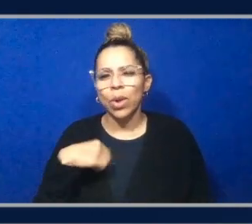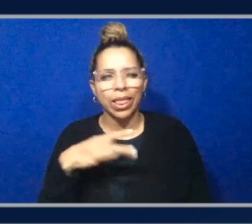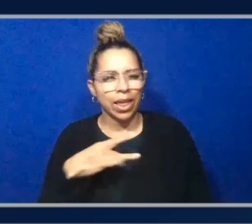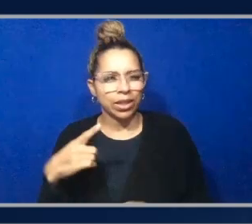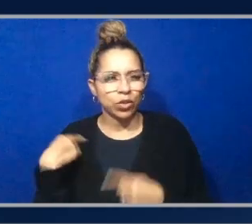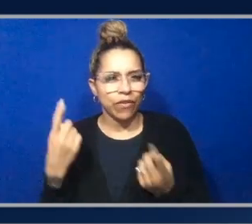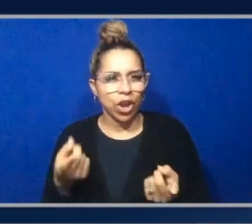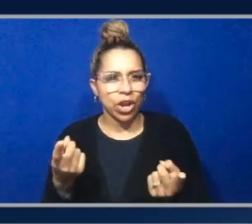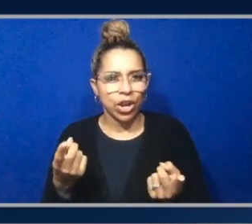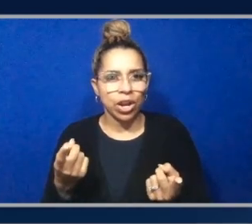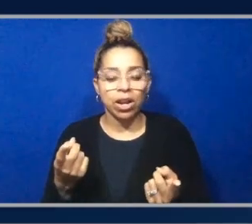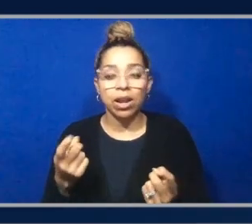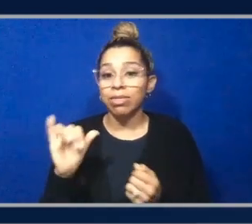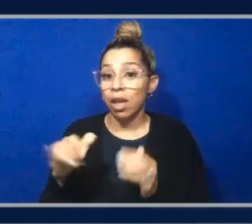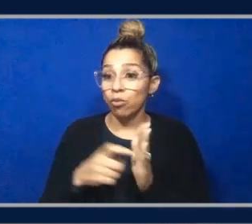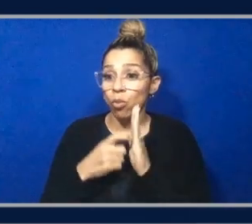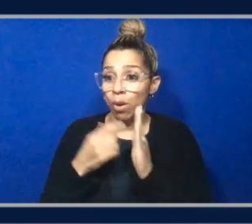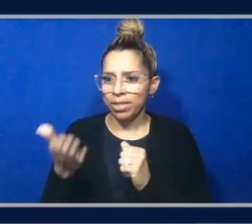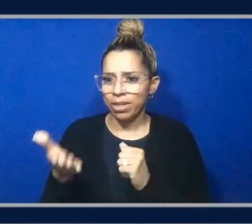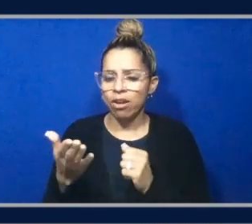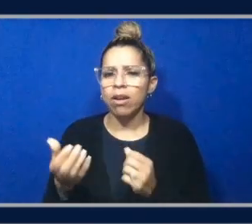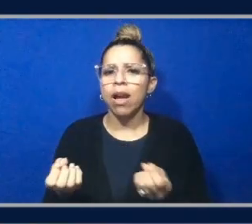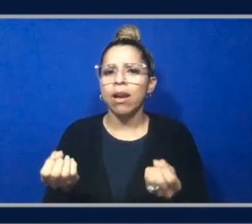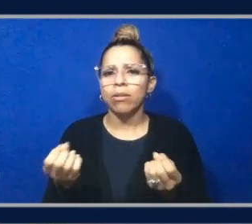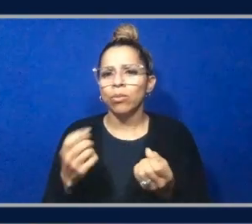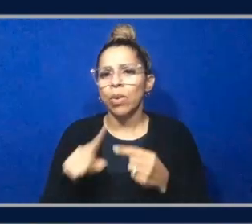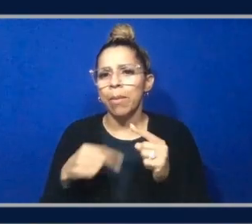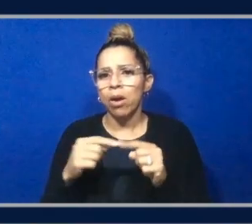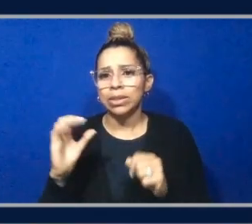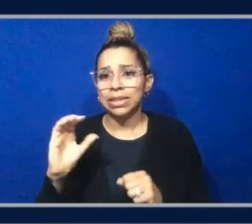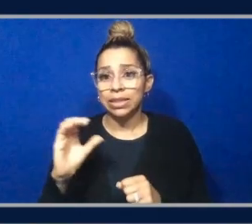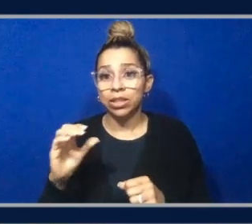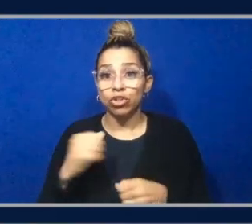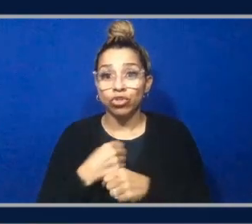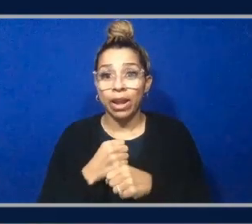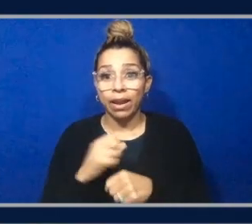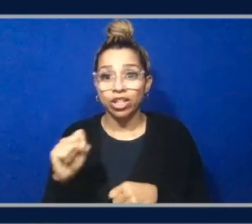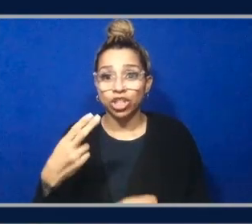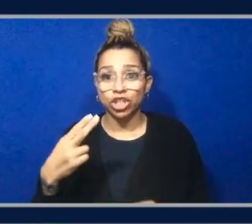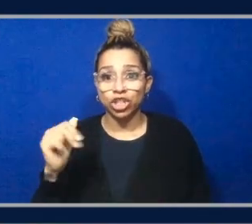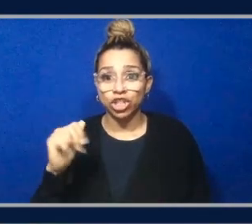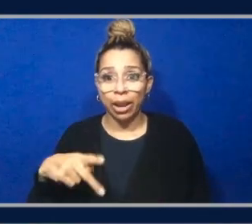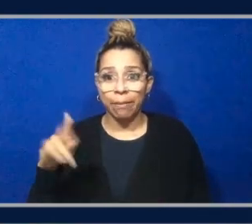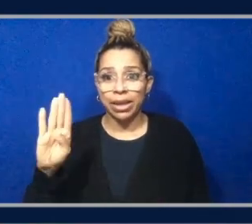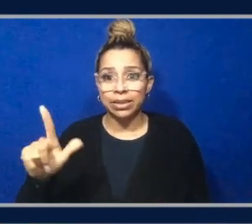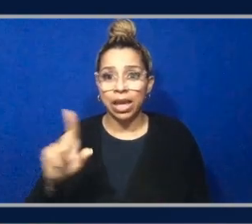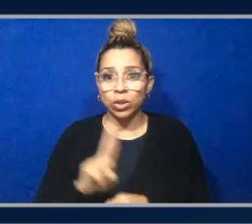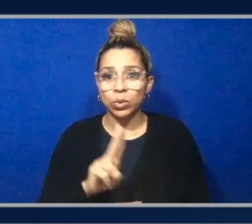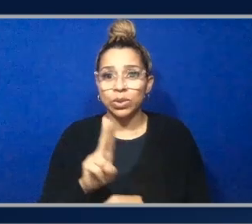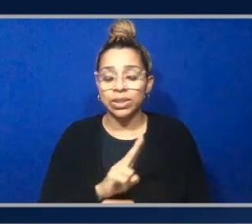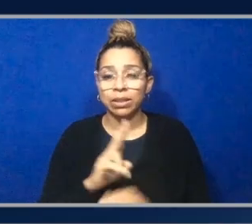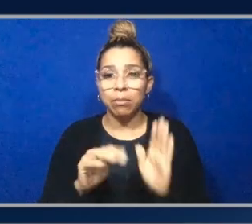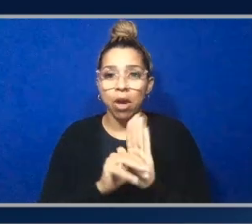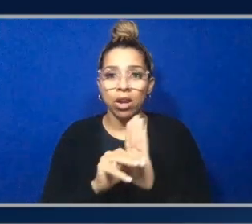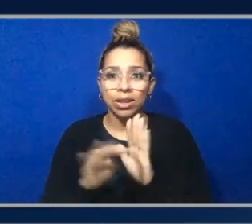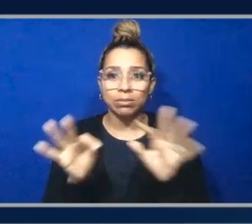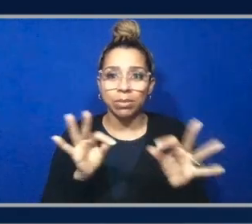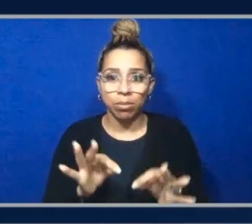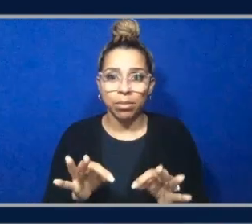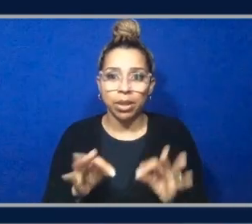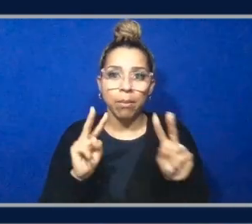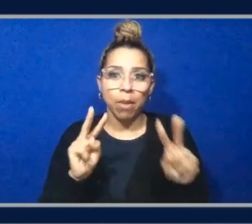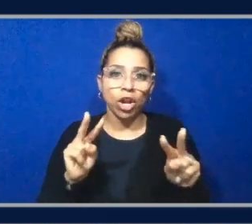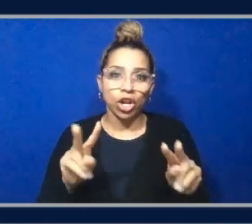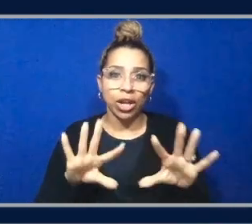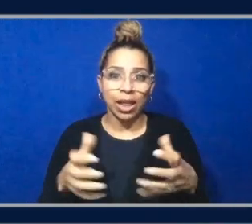yeah, that requirement is there. How about number C? Create a SHAP baseline by using the model explainability monitor class. Deploy the